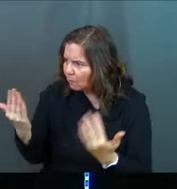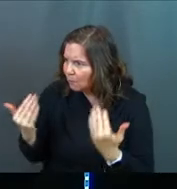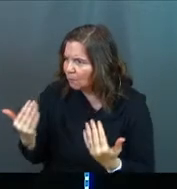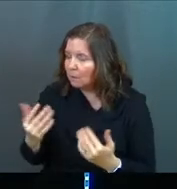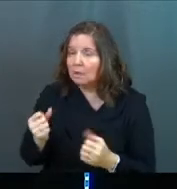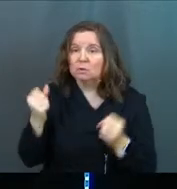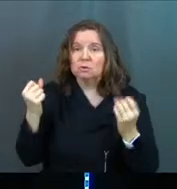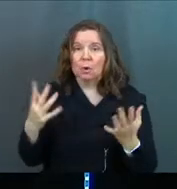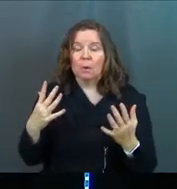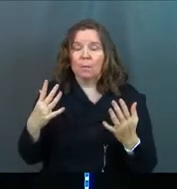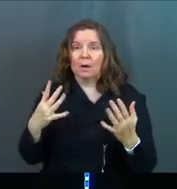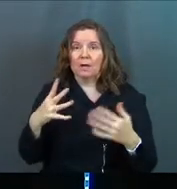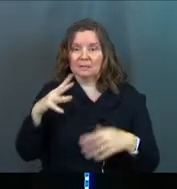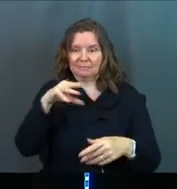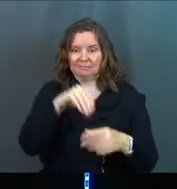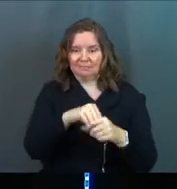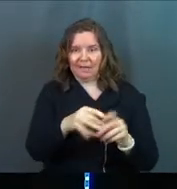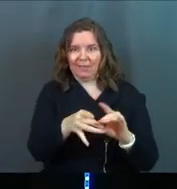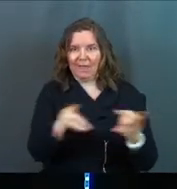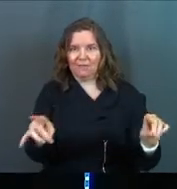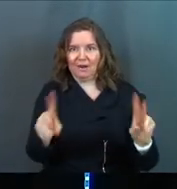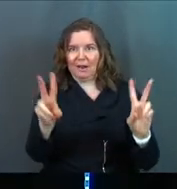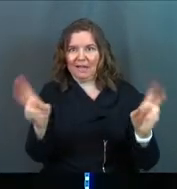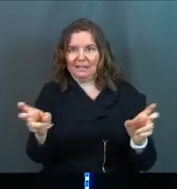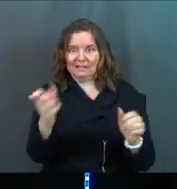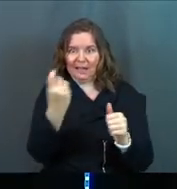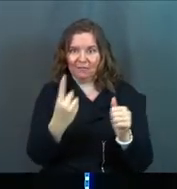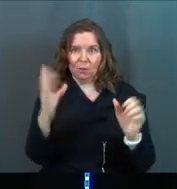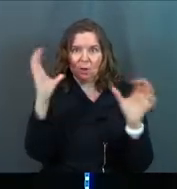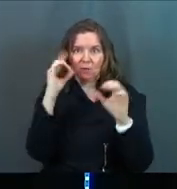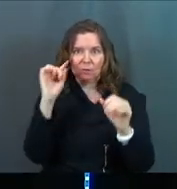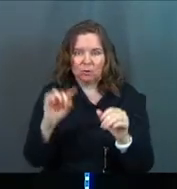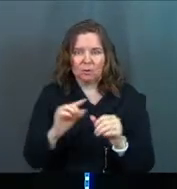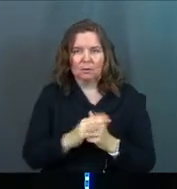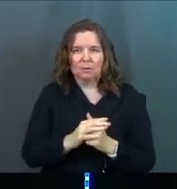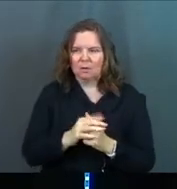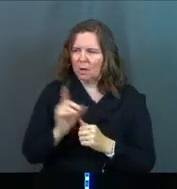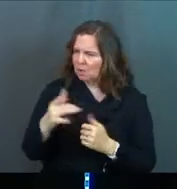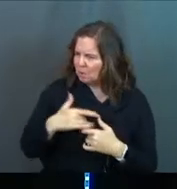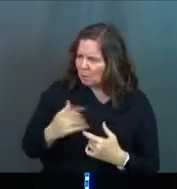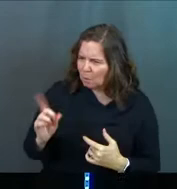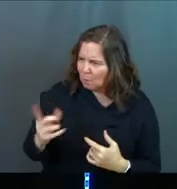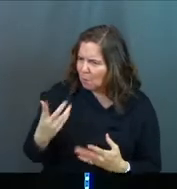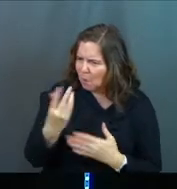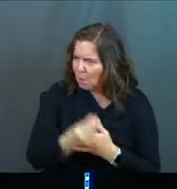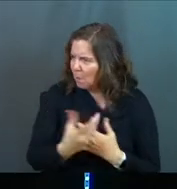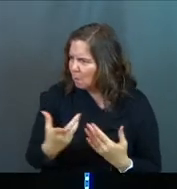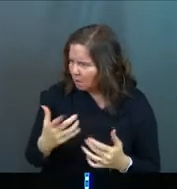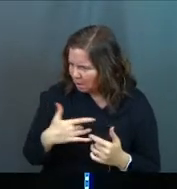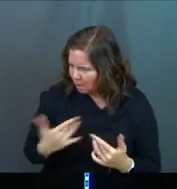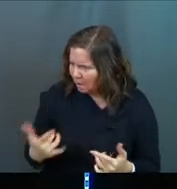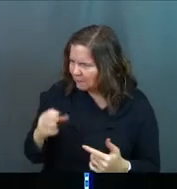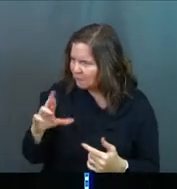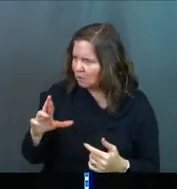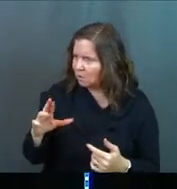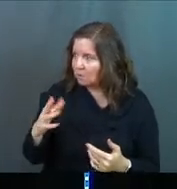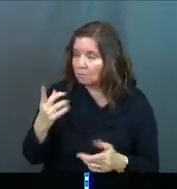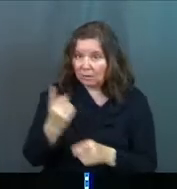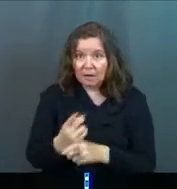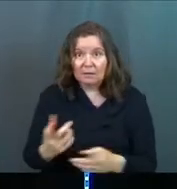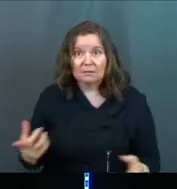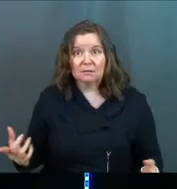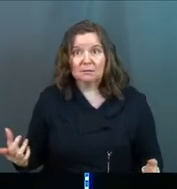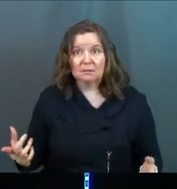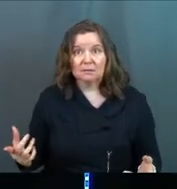you. And there's so much built into that phrase, isn't there? Where have you been? How dare you, Joe Kaliza? Right?